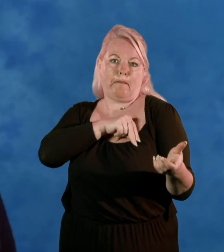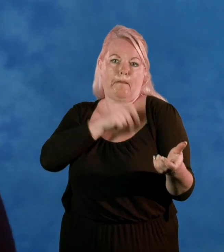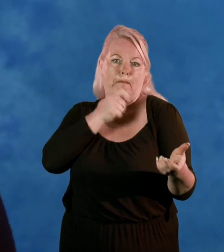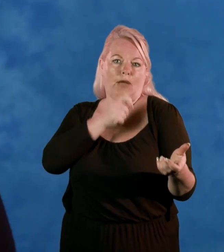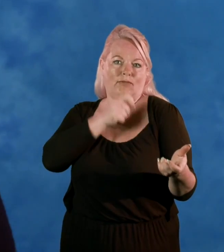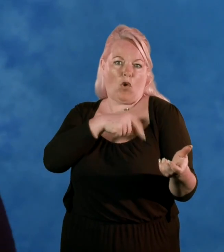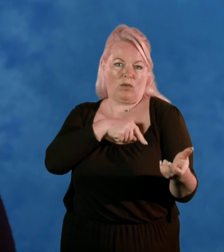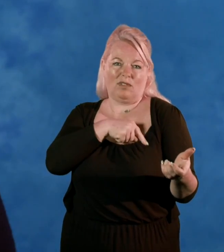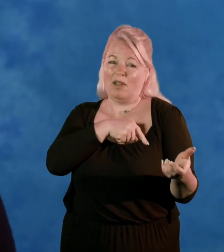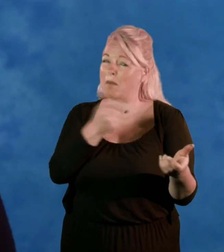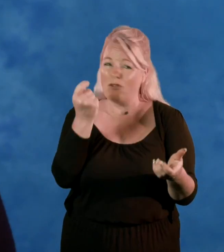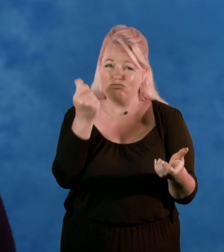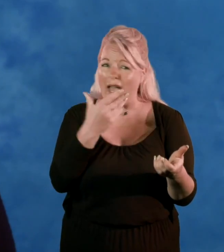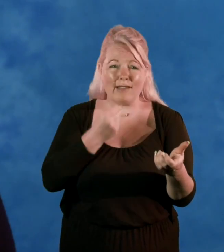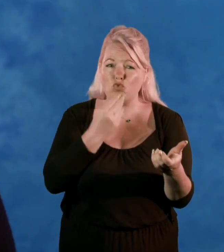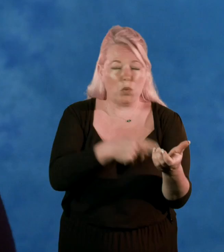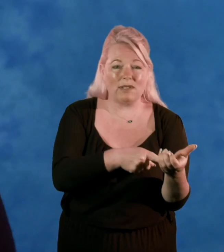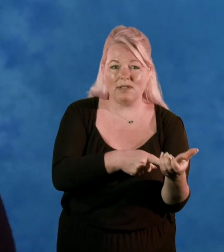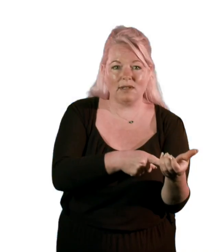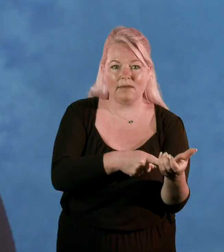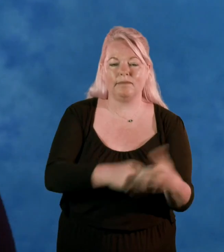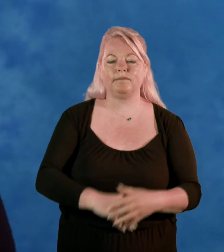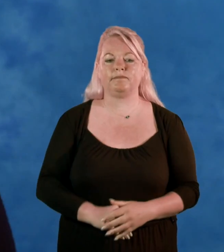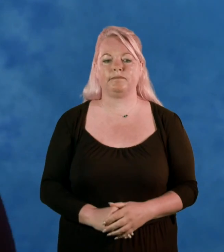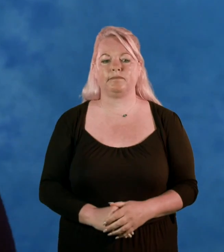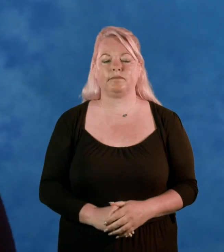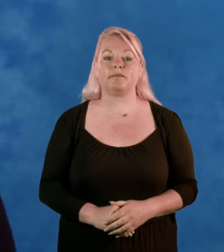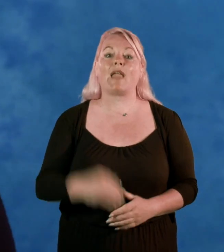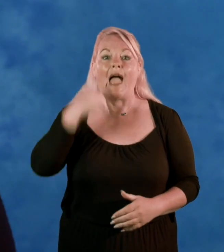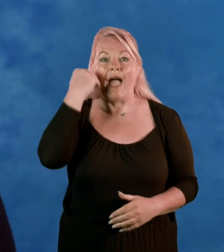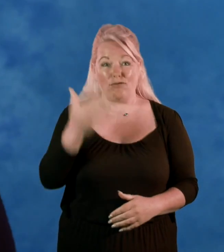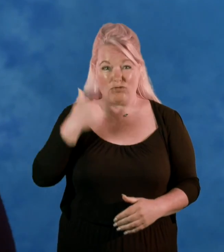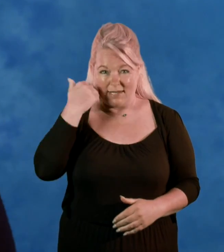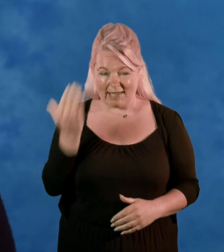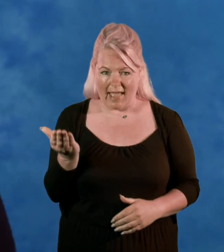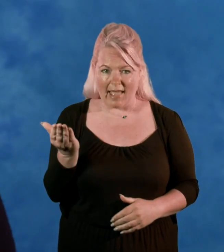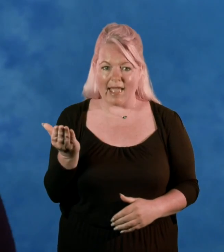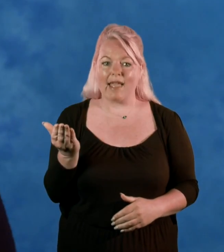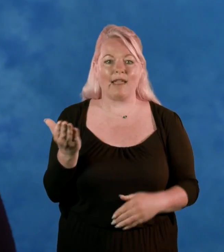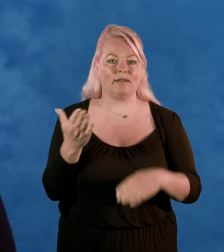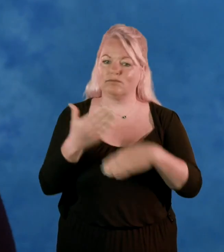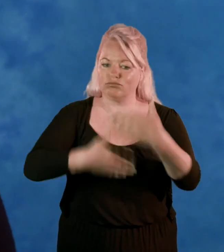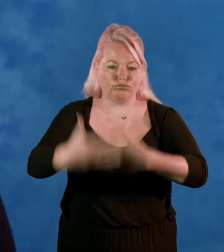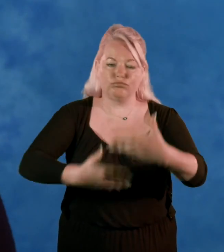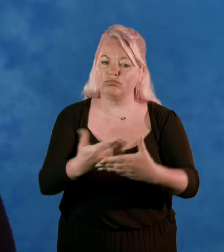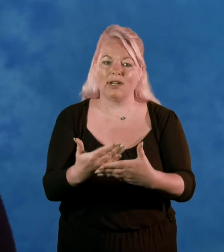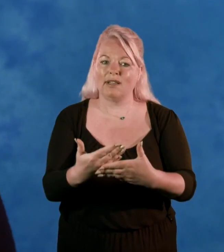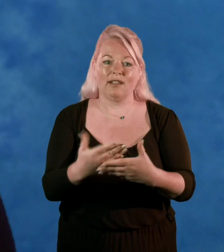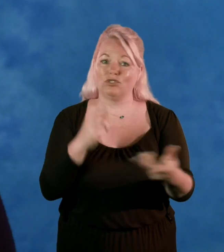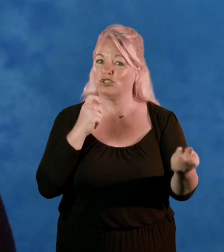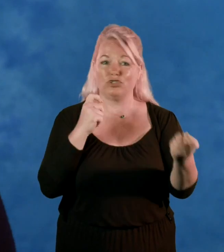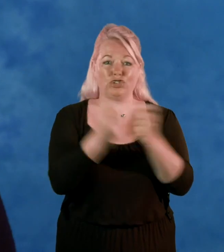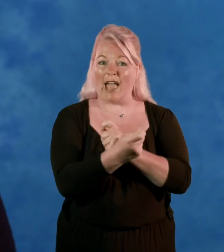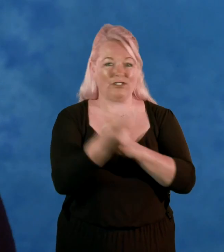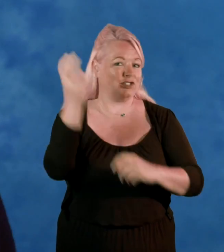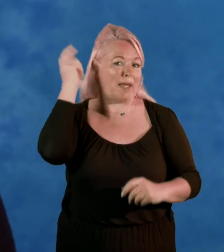I very rarely use it. In my day-to-day routine I never need to change the